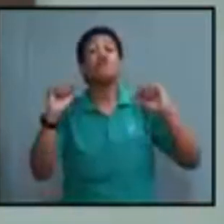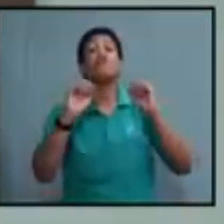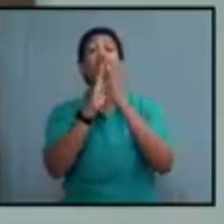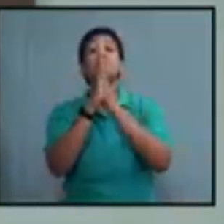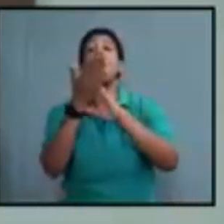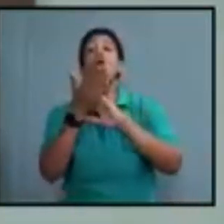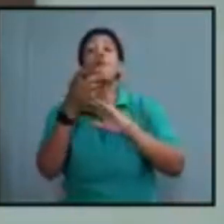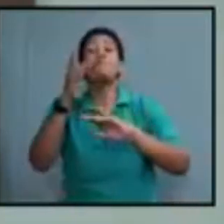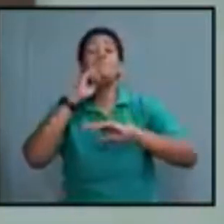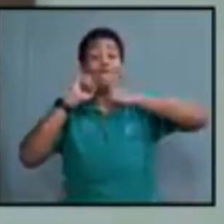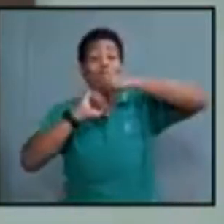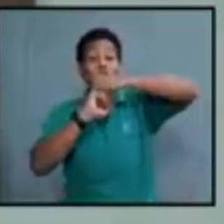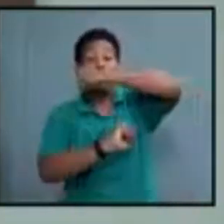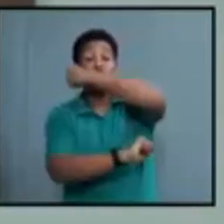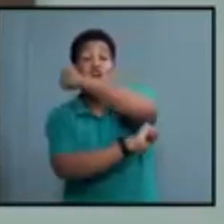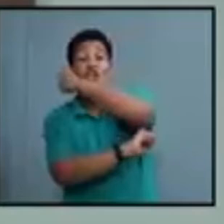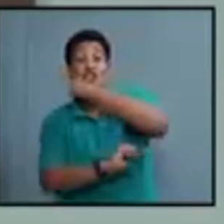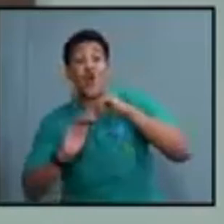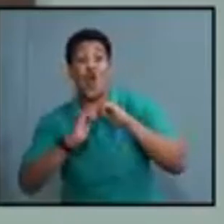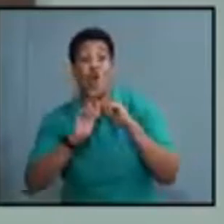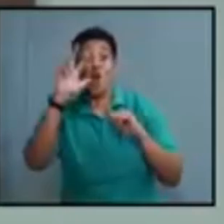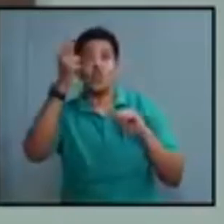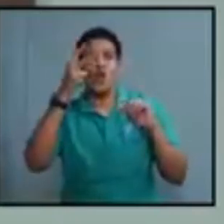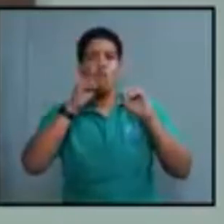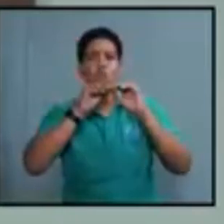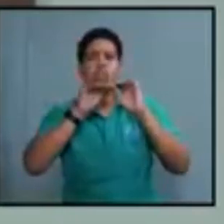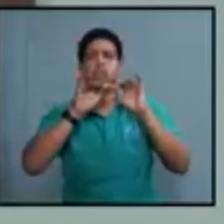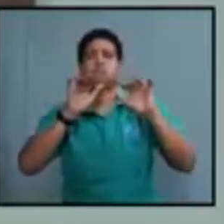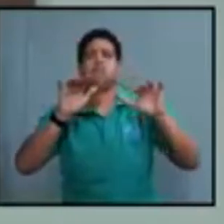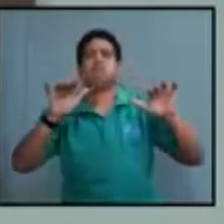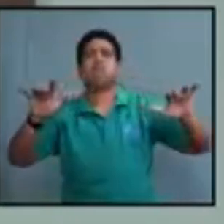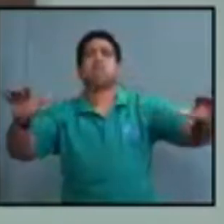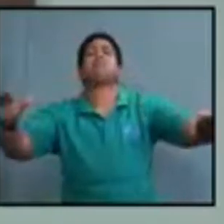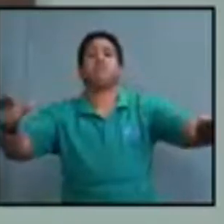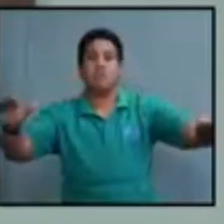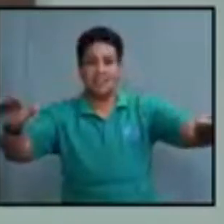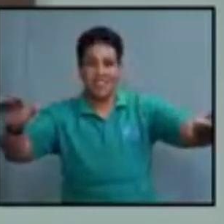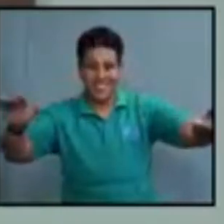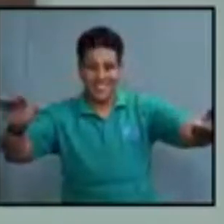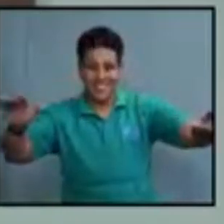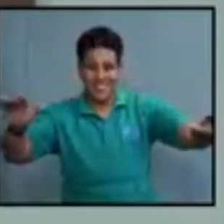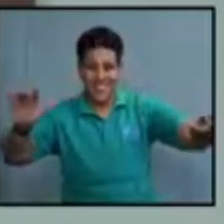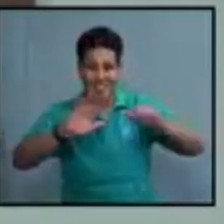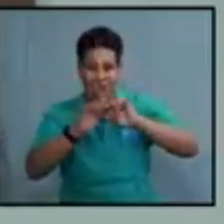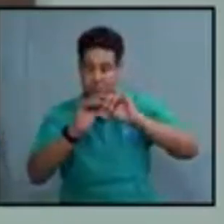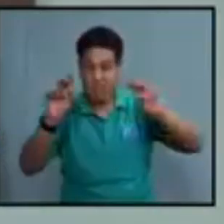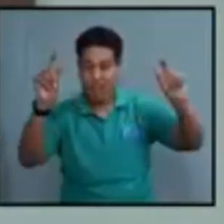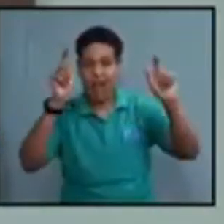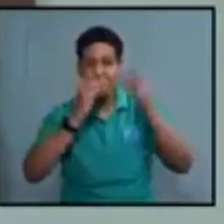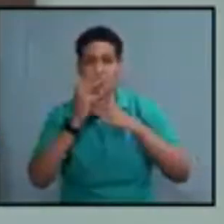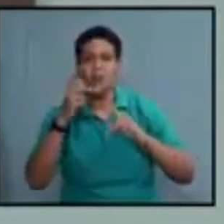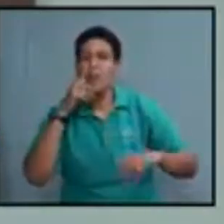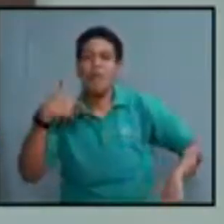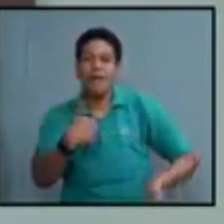the foundation on which the third waves are carried. And therefore, I think every single